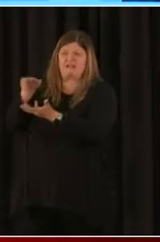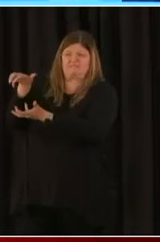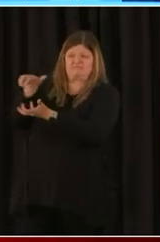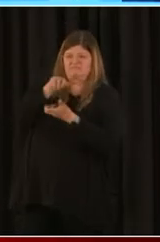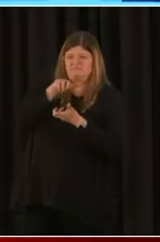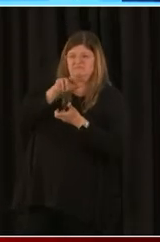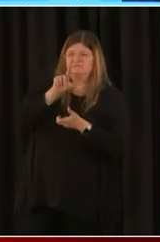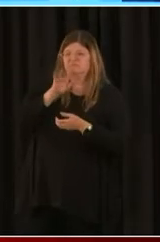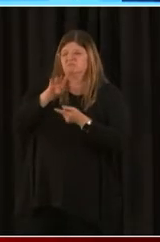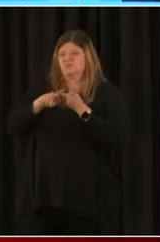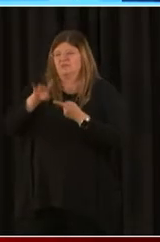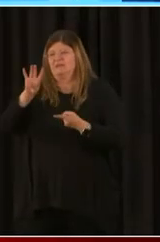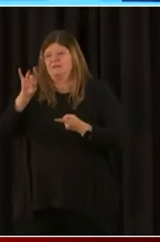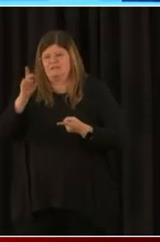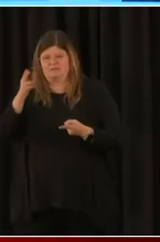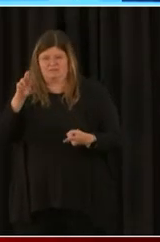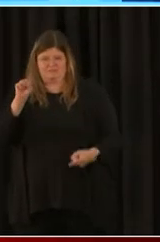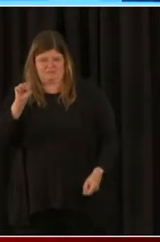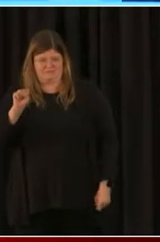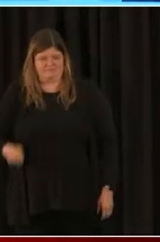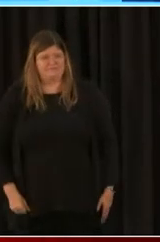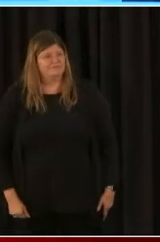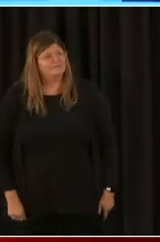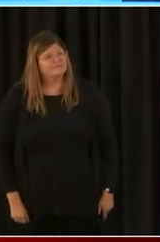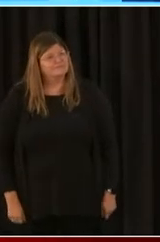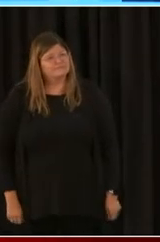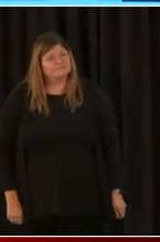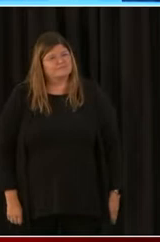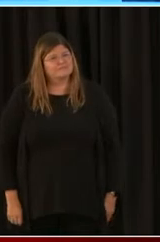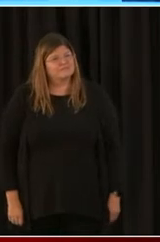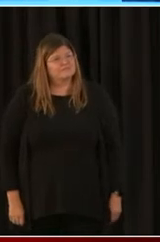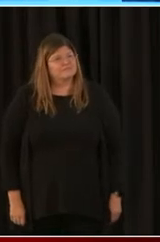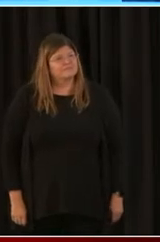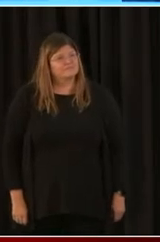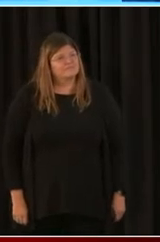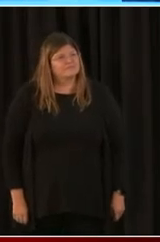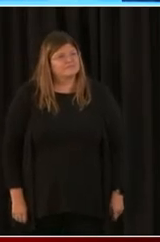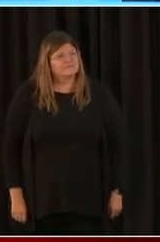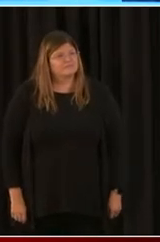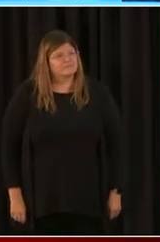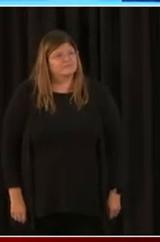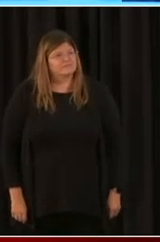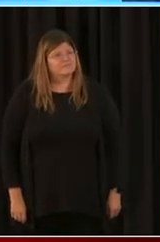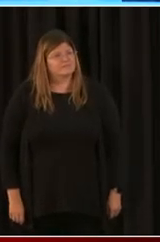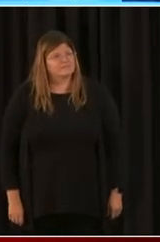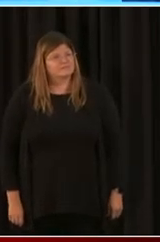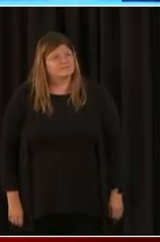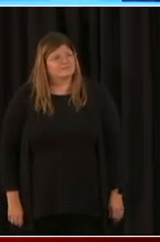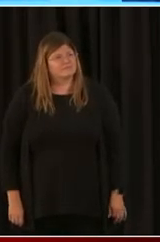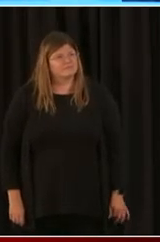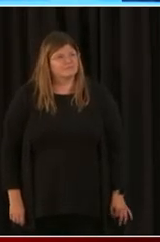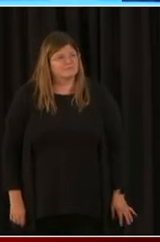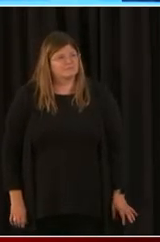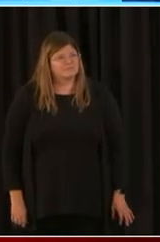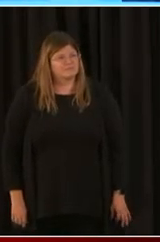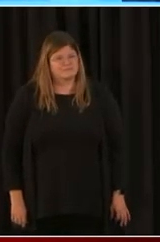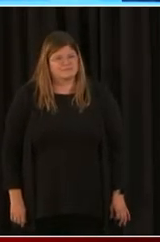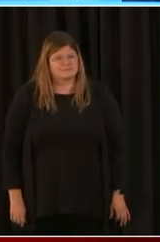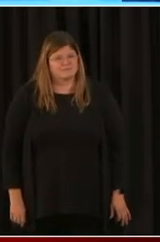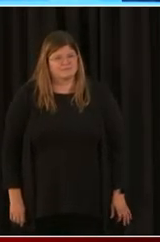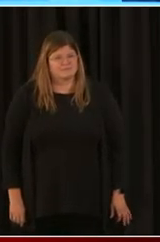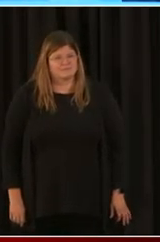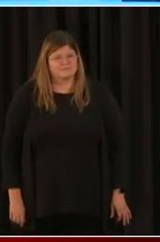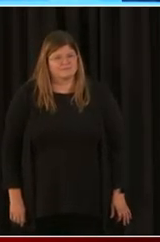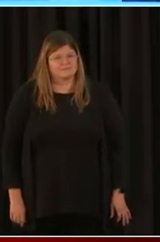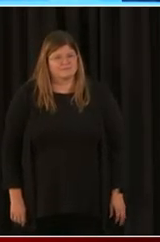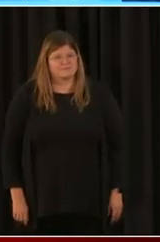apply for forgiveness as soon as the funds have been exhausted. While you have your records up to date, the number of employees that are fresh